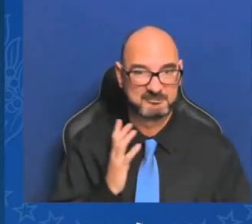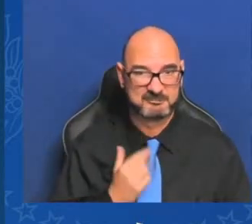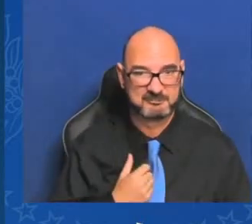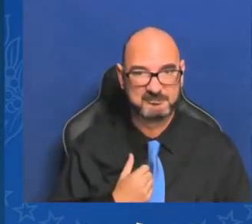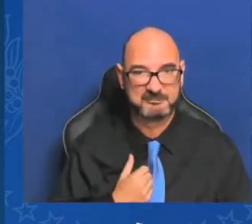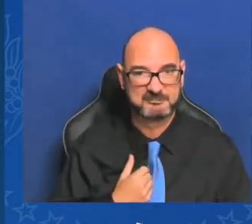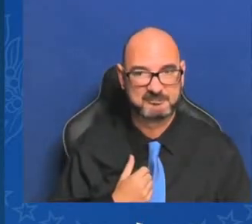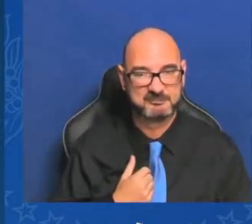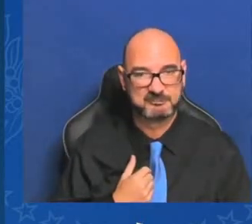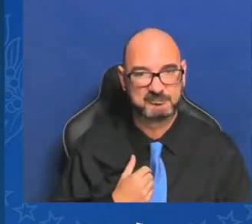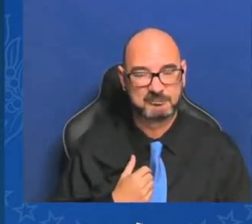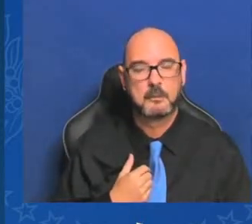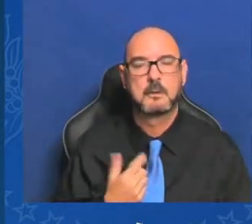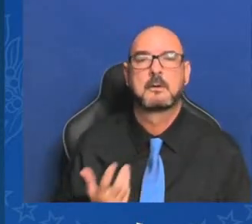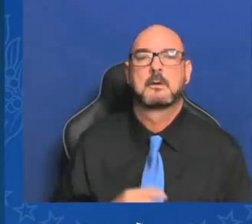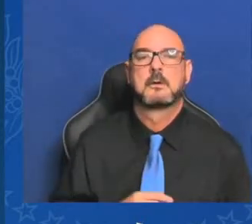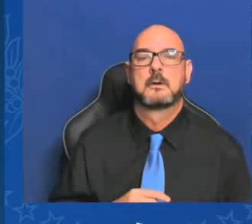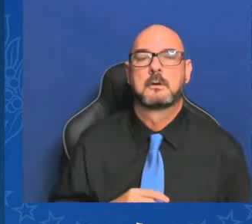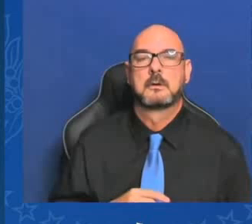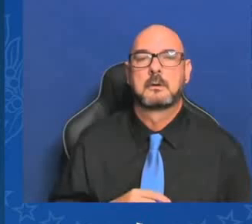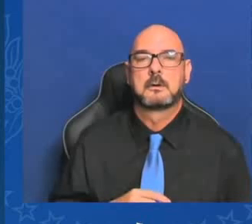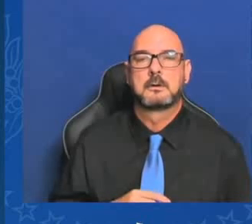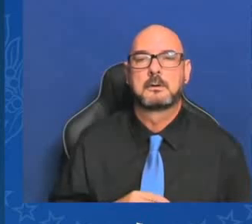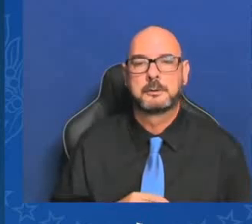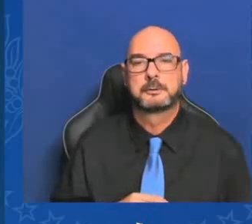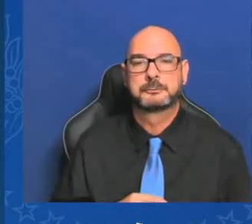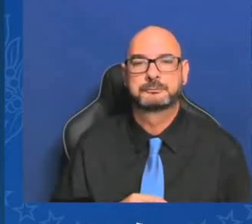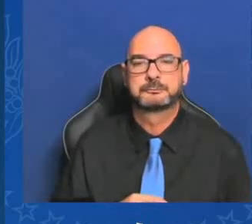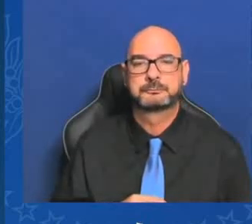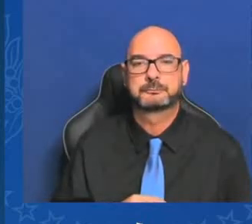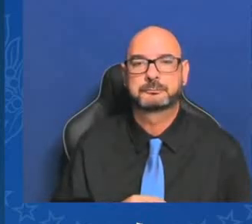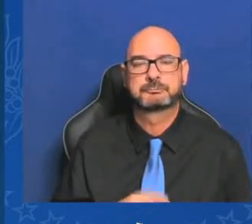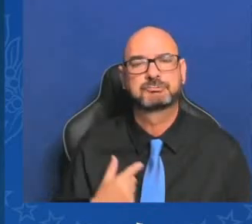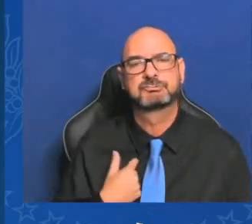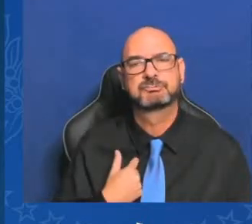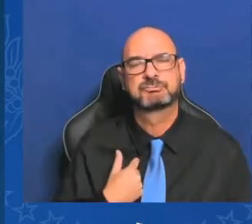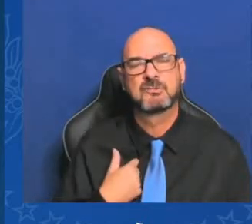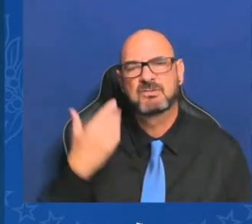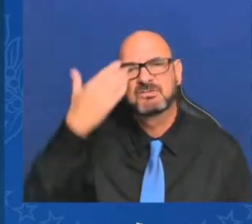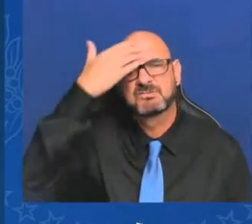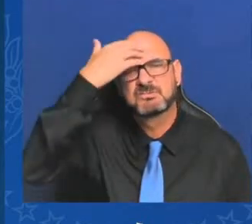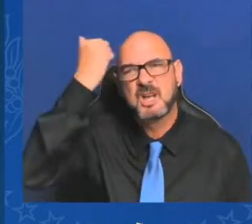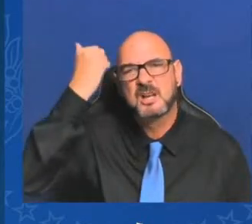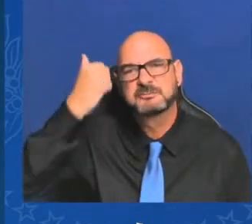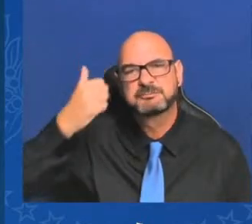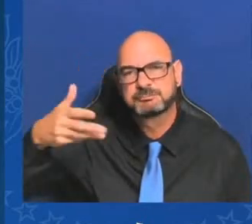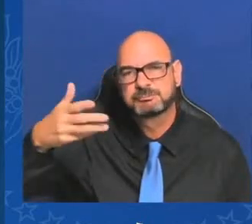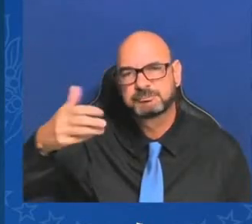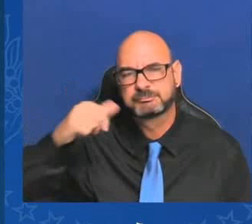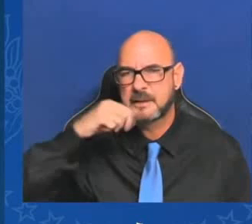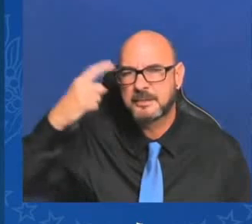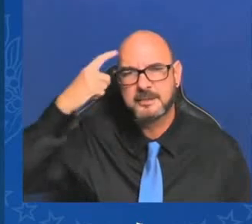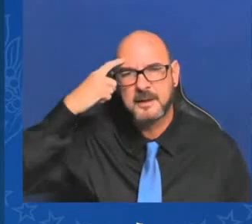Um, I, uh, I don't recall most of the democratic presidents winning my state when I was a